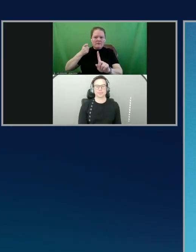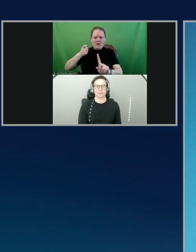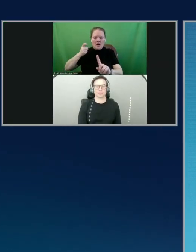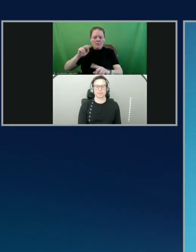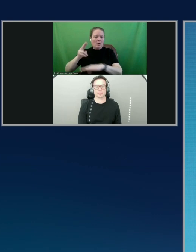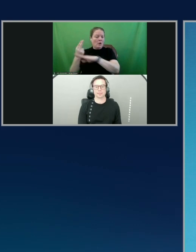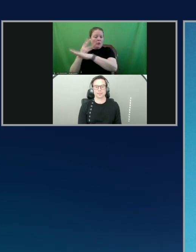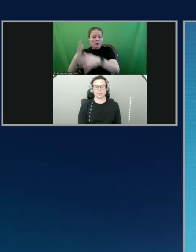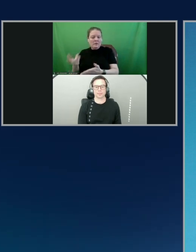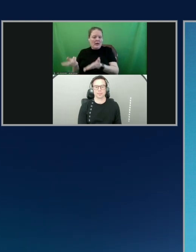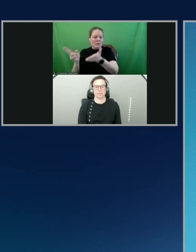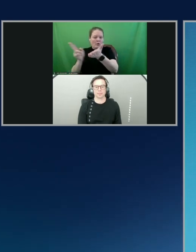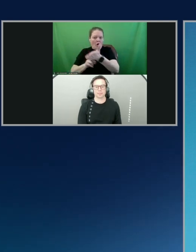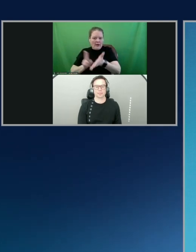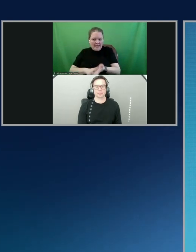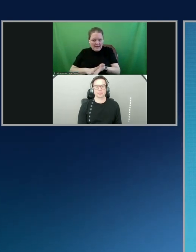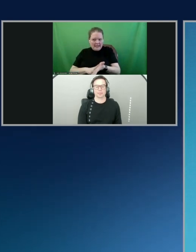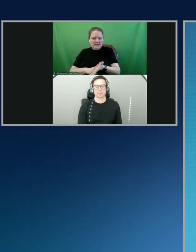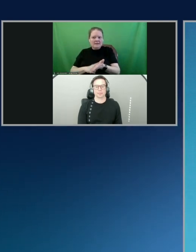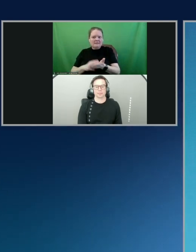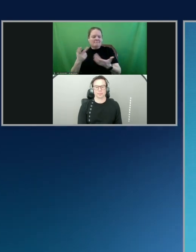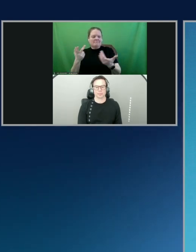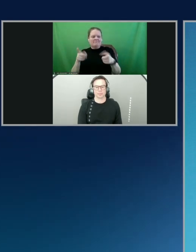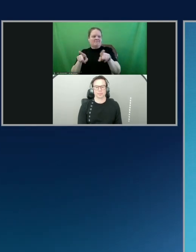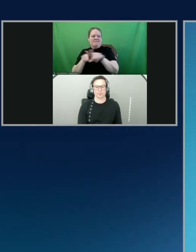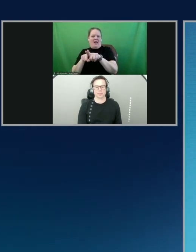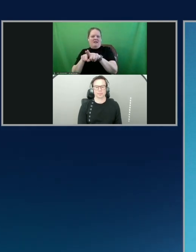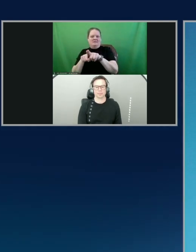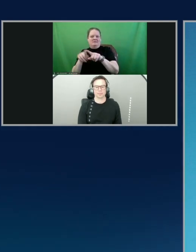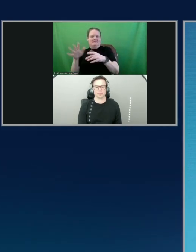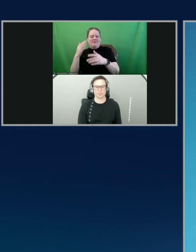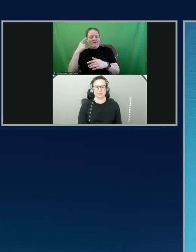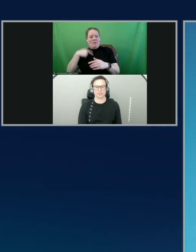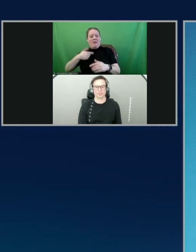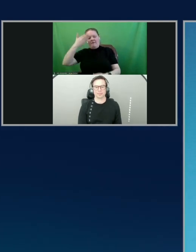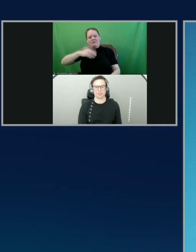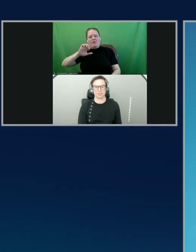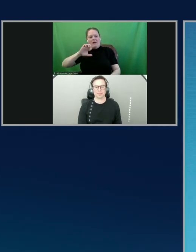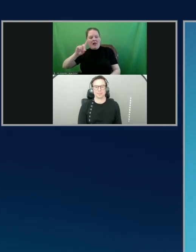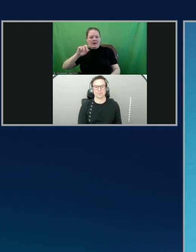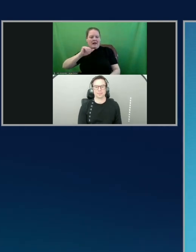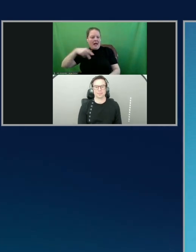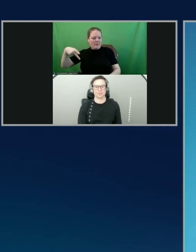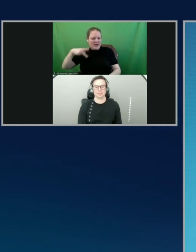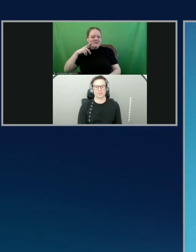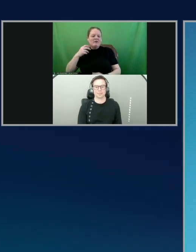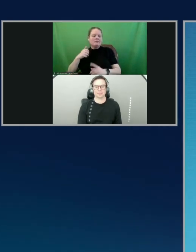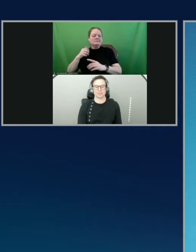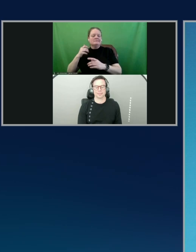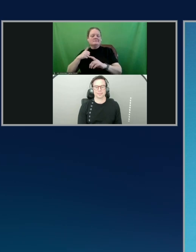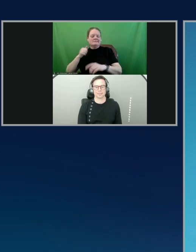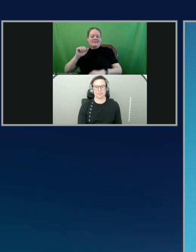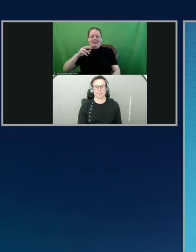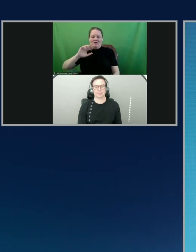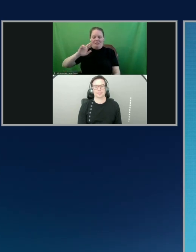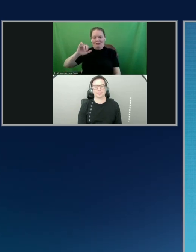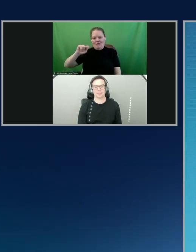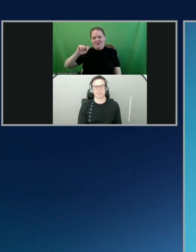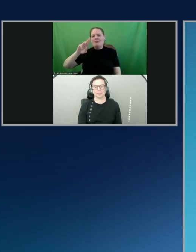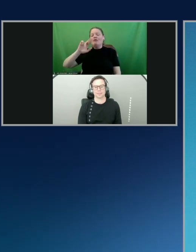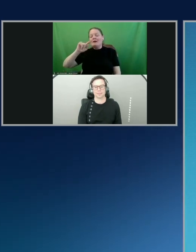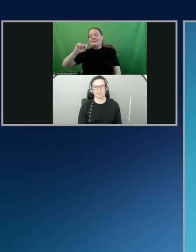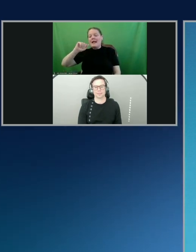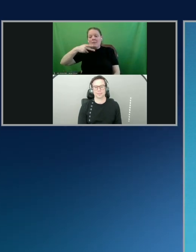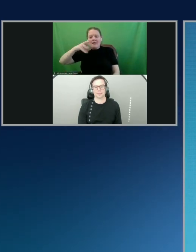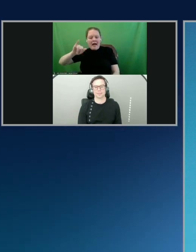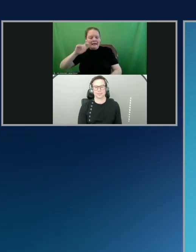were logging in as, you know, from my front end application hitting that REST API instead of me having to go and set all that up, which I could